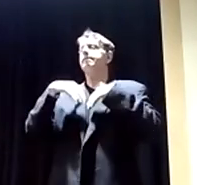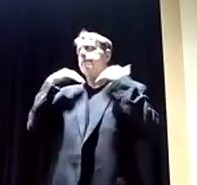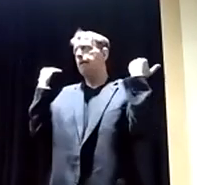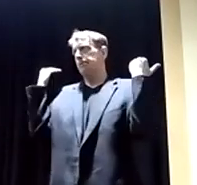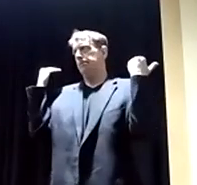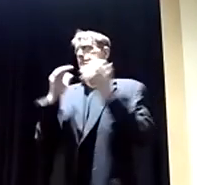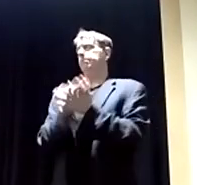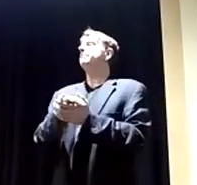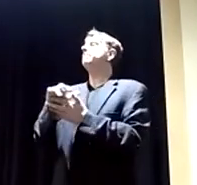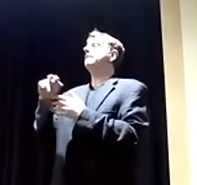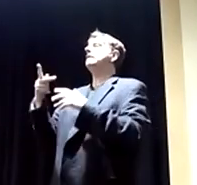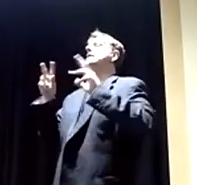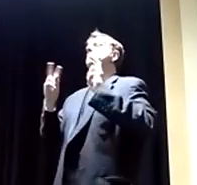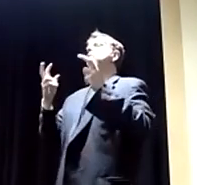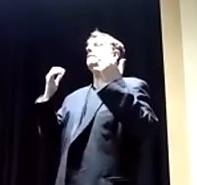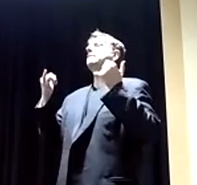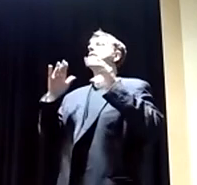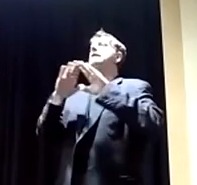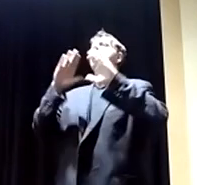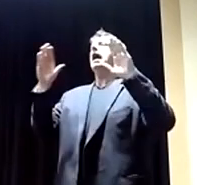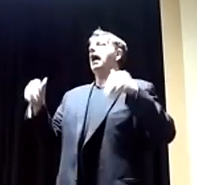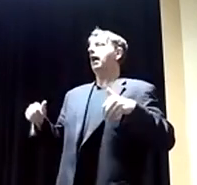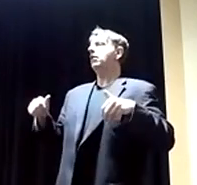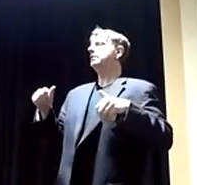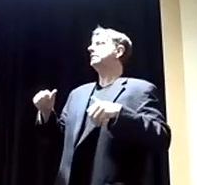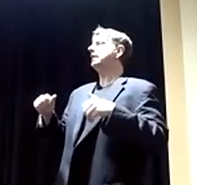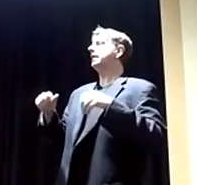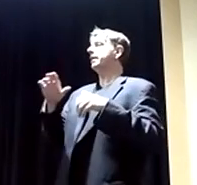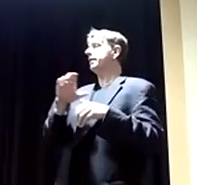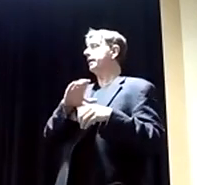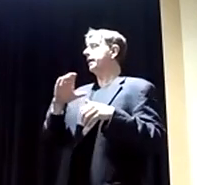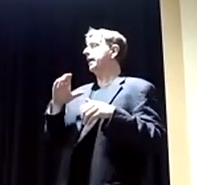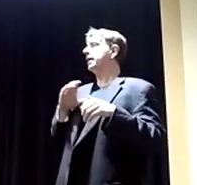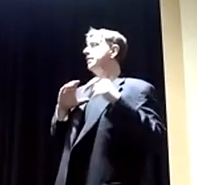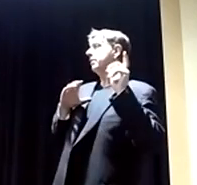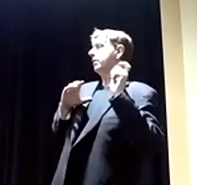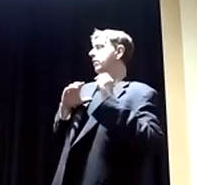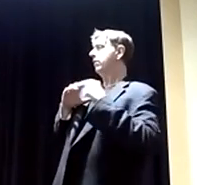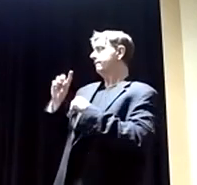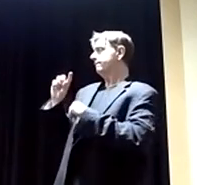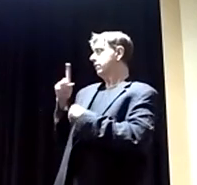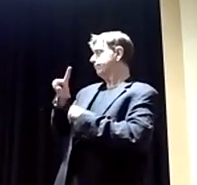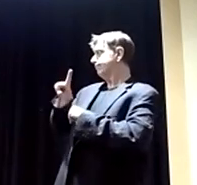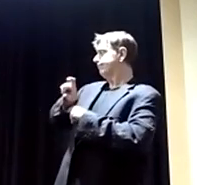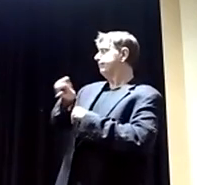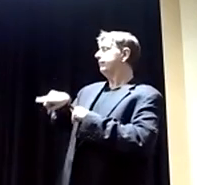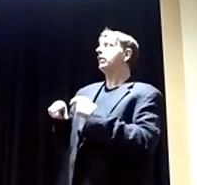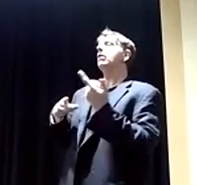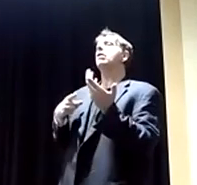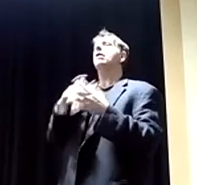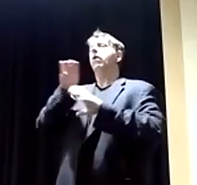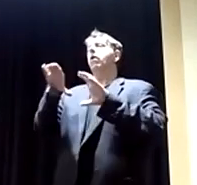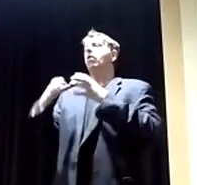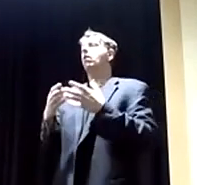Today's second topic will be housing. Counselor Khalil, you will be the first to answer this question. The global